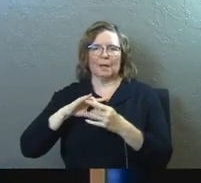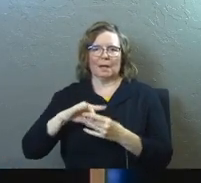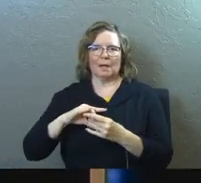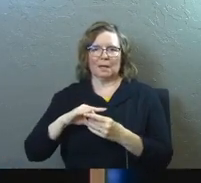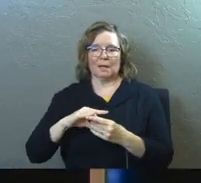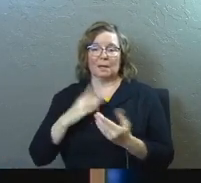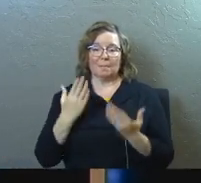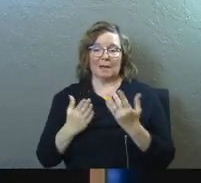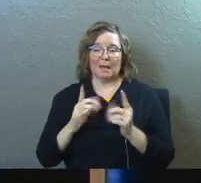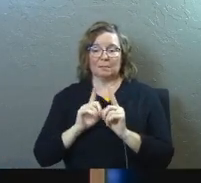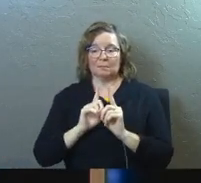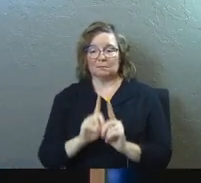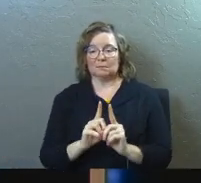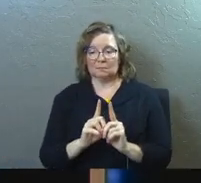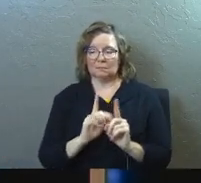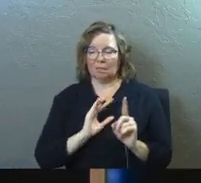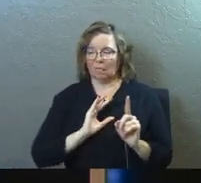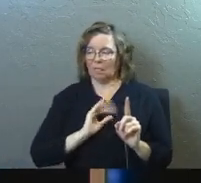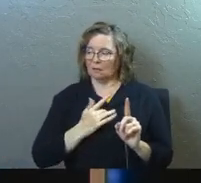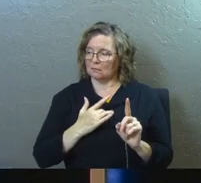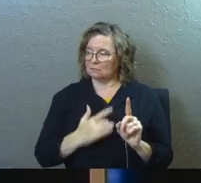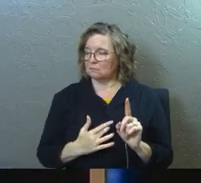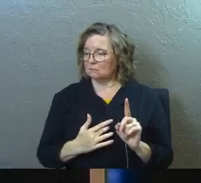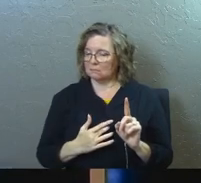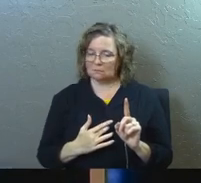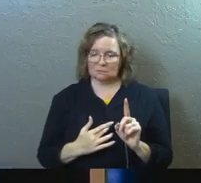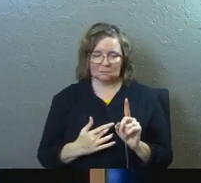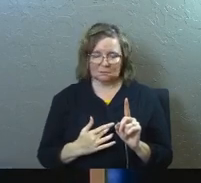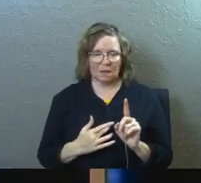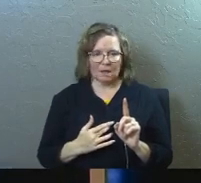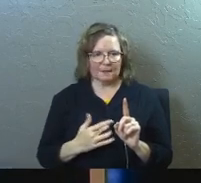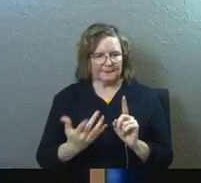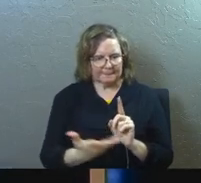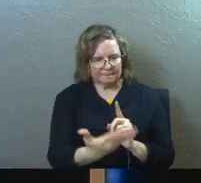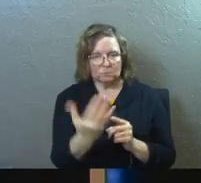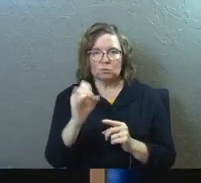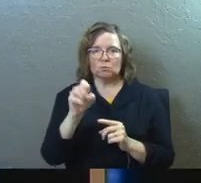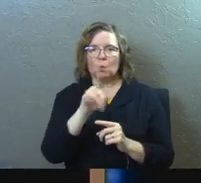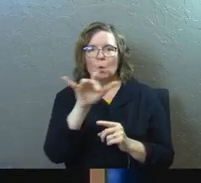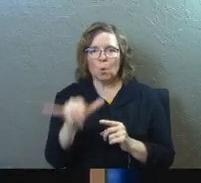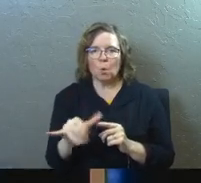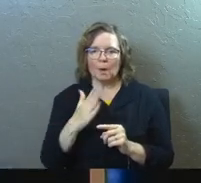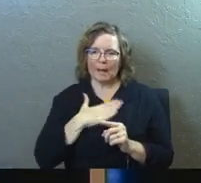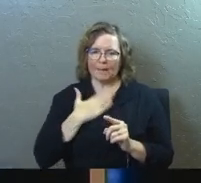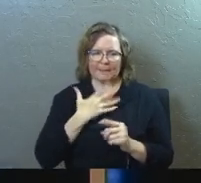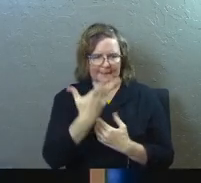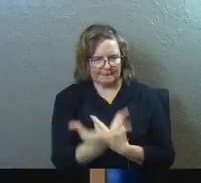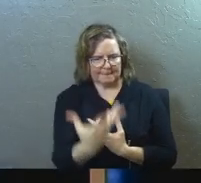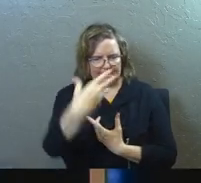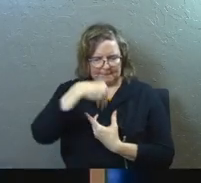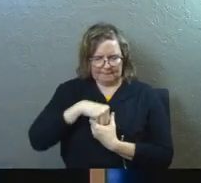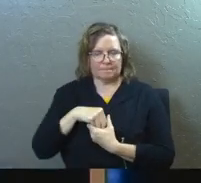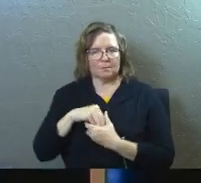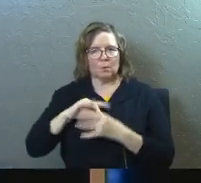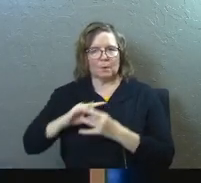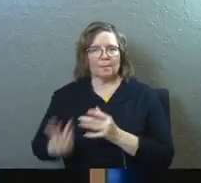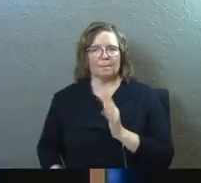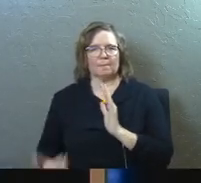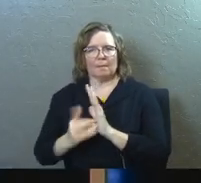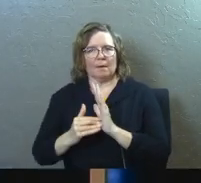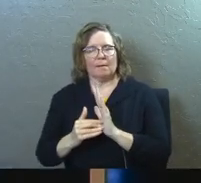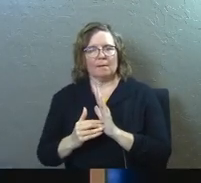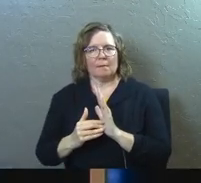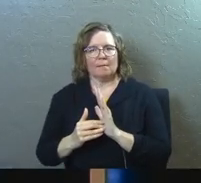because maybe I've stopped seeing our relationship. Maybe I've stopped feeling excited about our relationship.